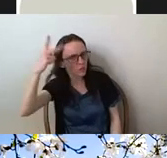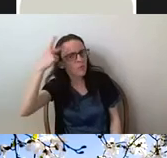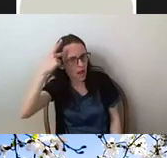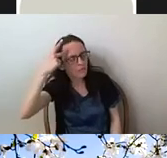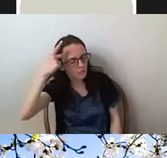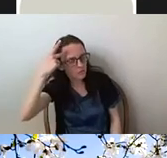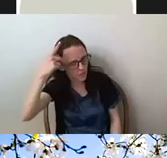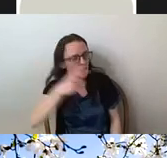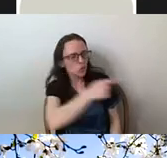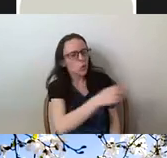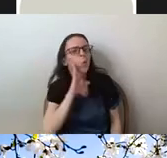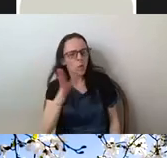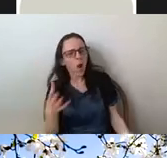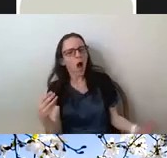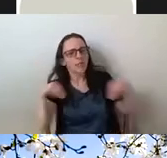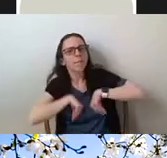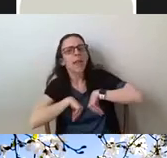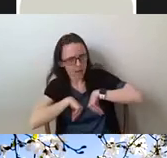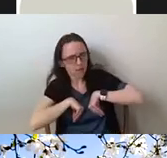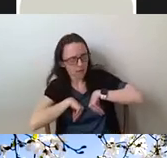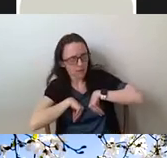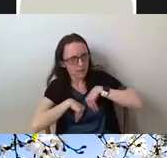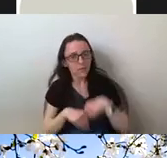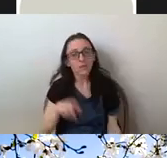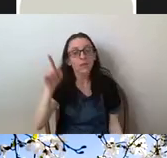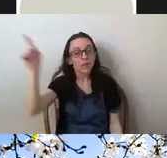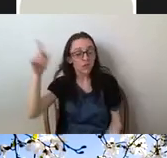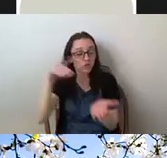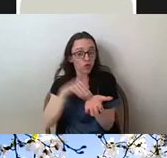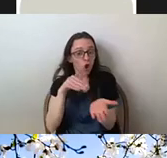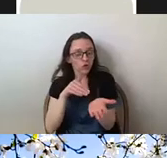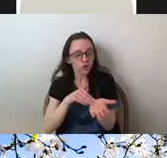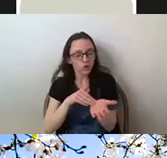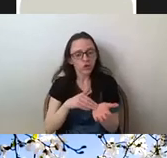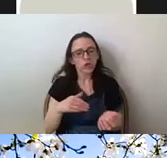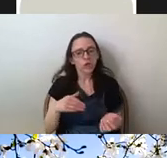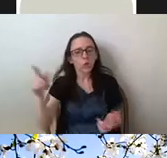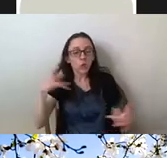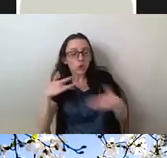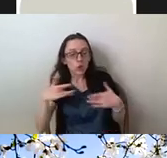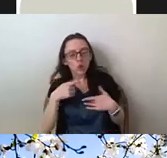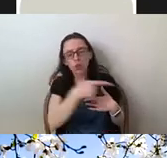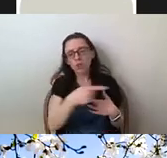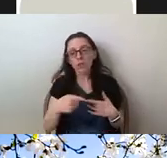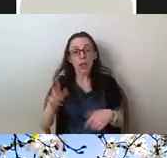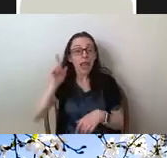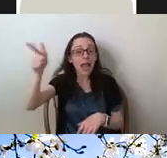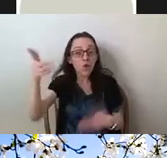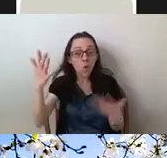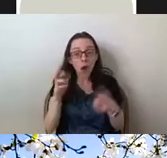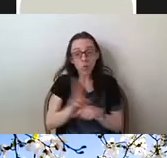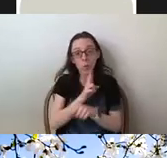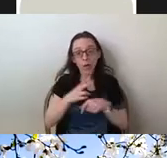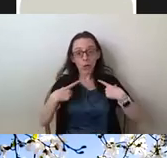breast implants later on. He was concerned about her inability to wear bikini tops or blouses despite her